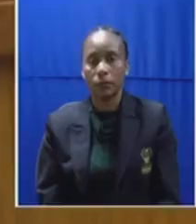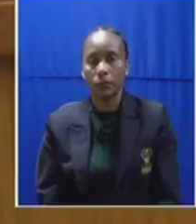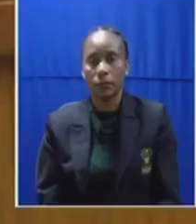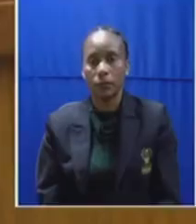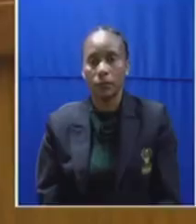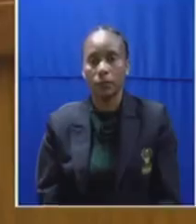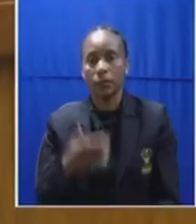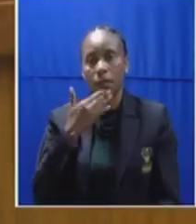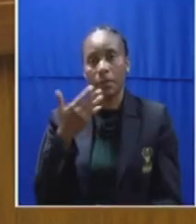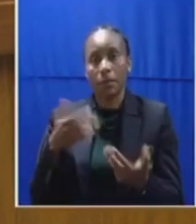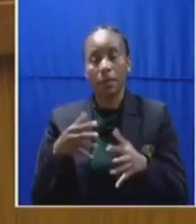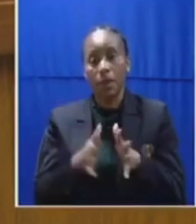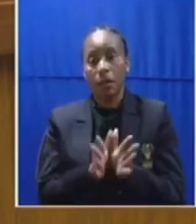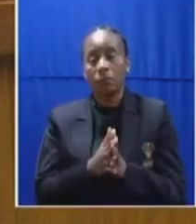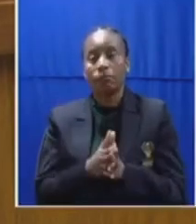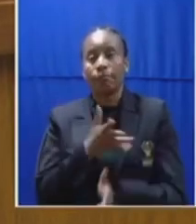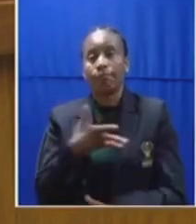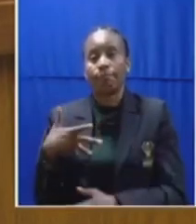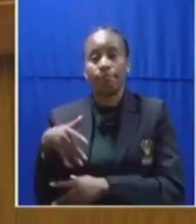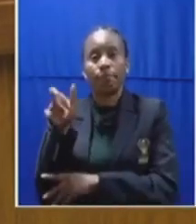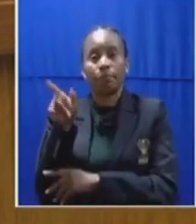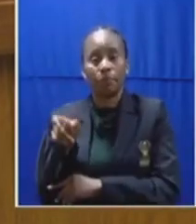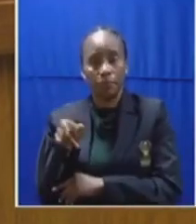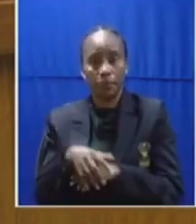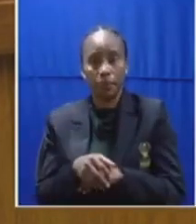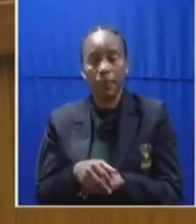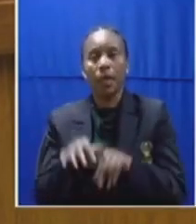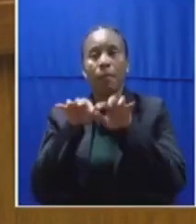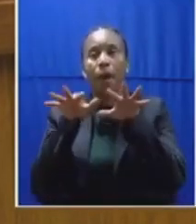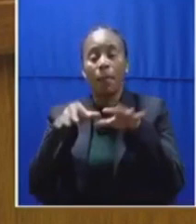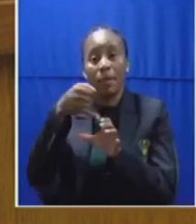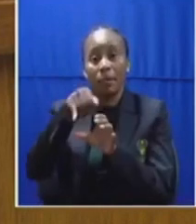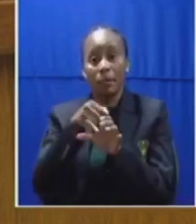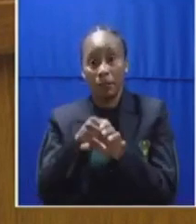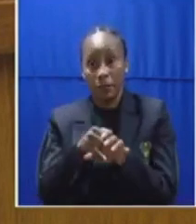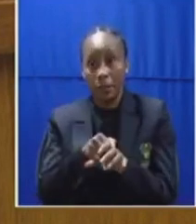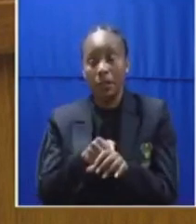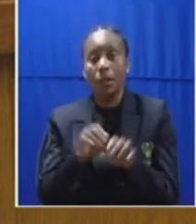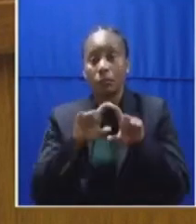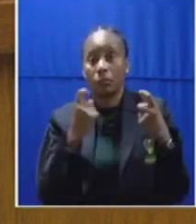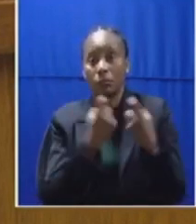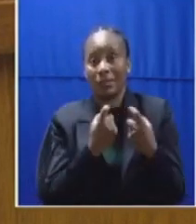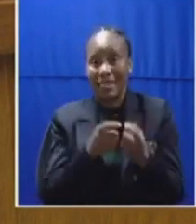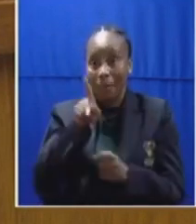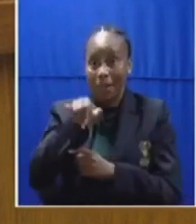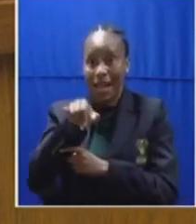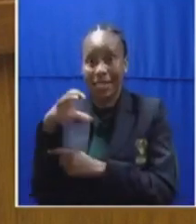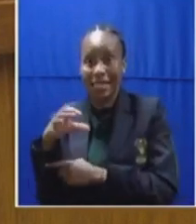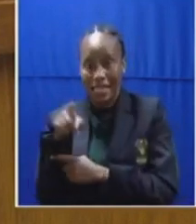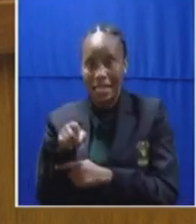Thank you Madam Speaker. The Public Investment Corporations, the PIC, is an important and strategic